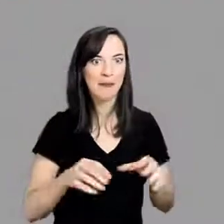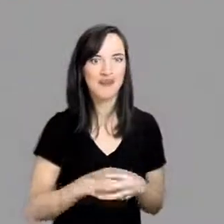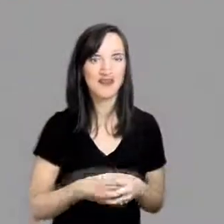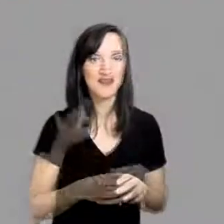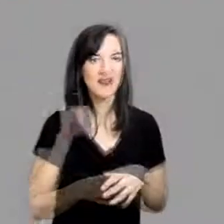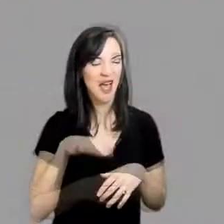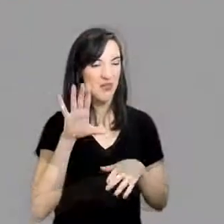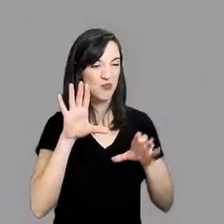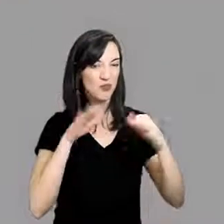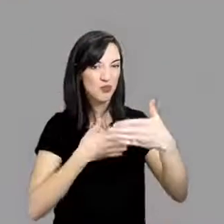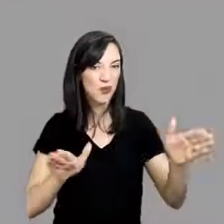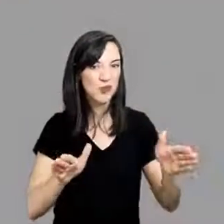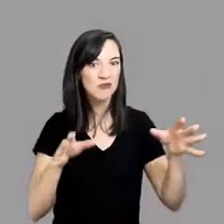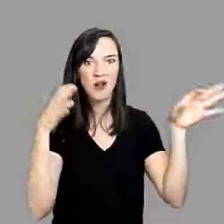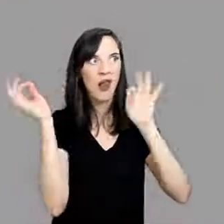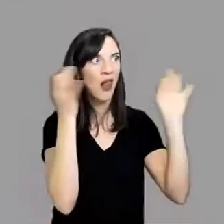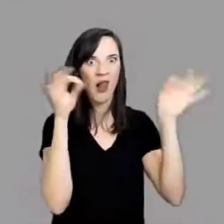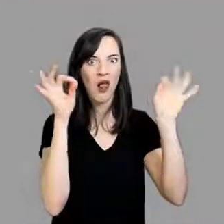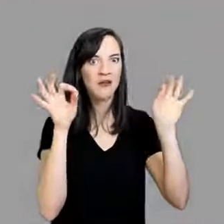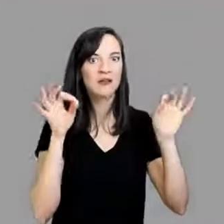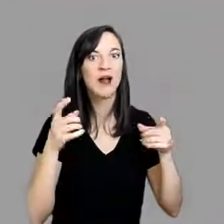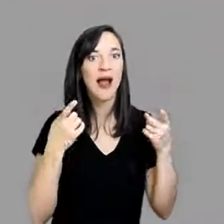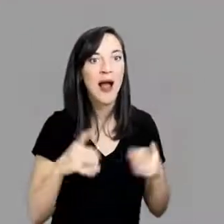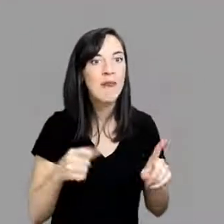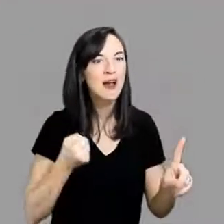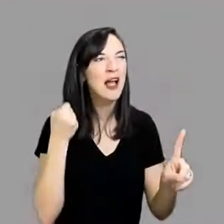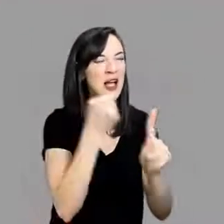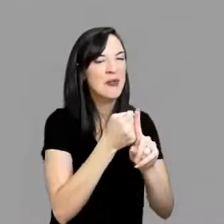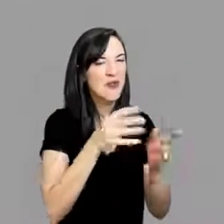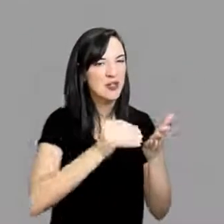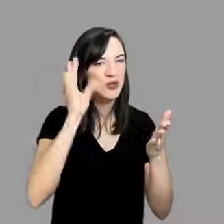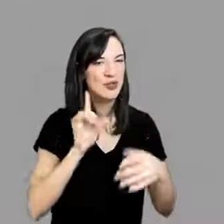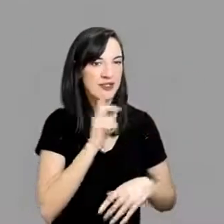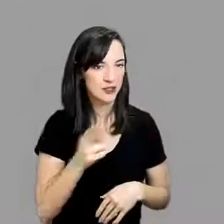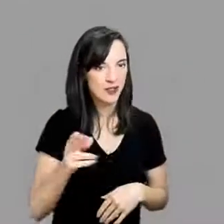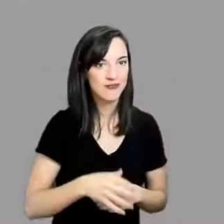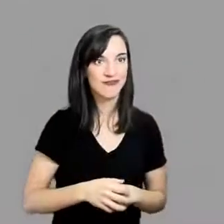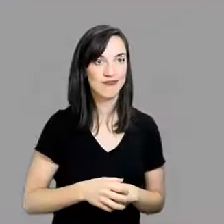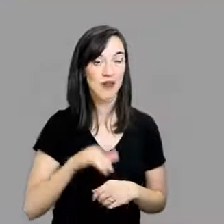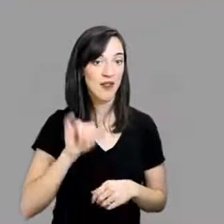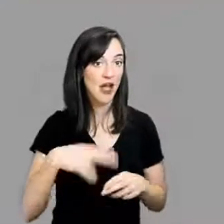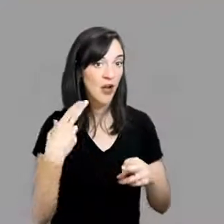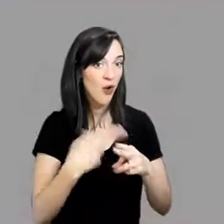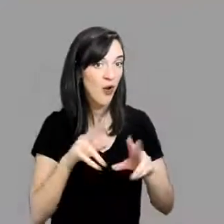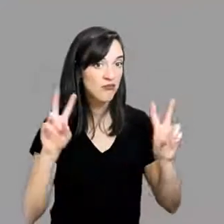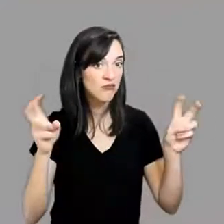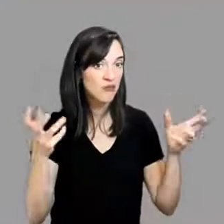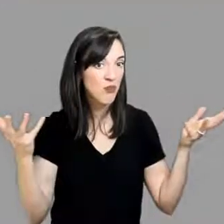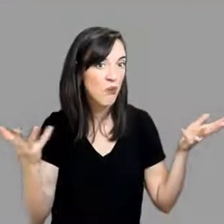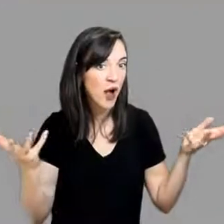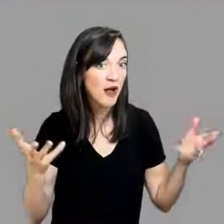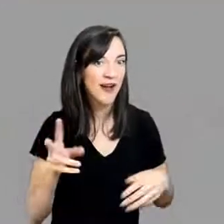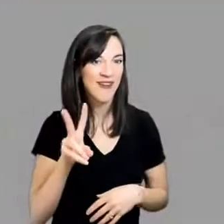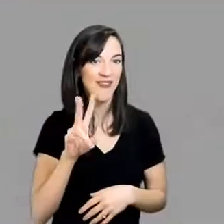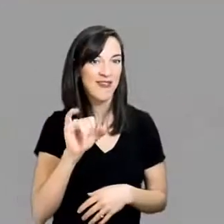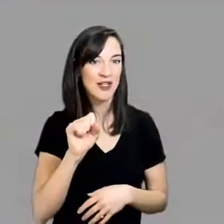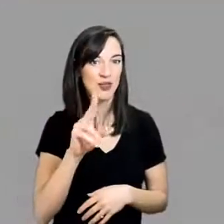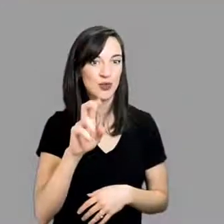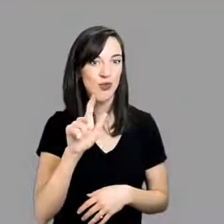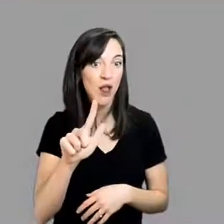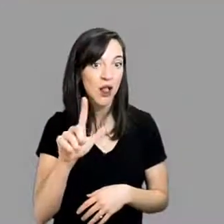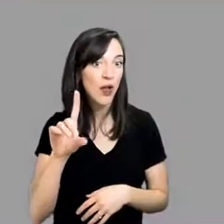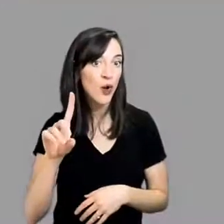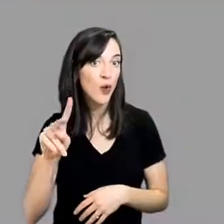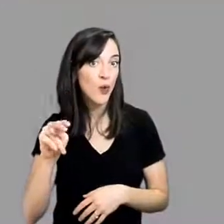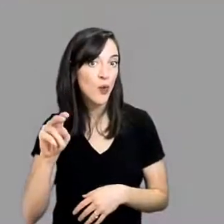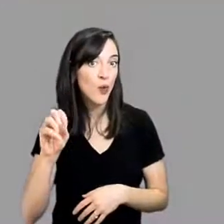Having an overly decorative or visually distracting learning environment also impacts students who are deaf or hard of hearing. This is called visual